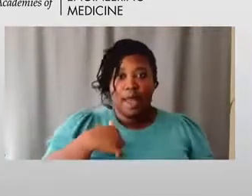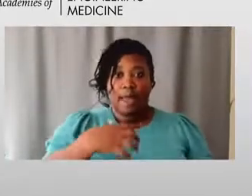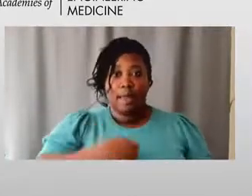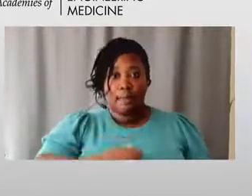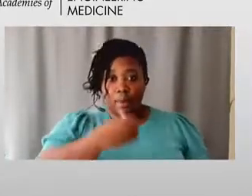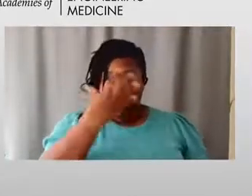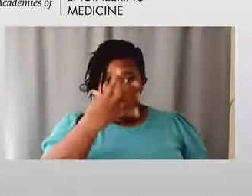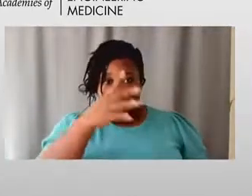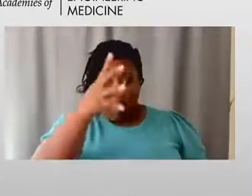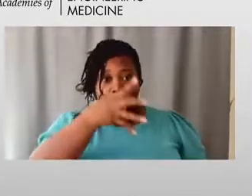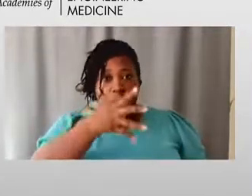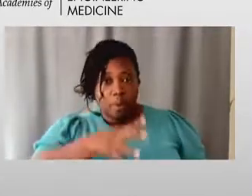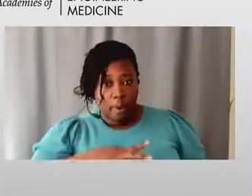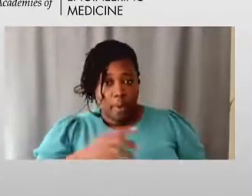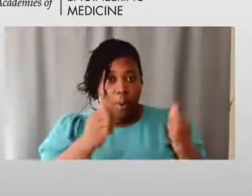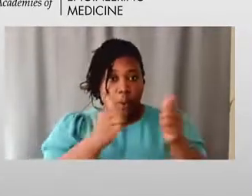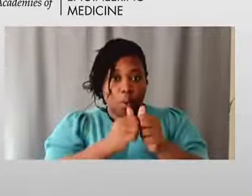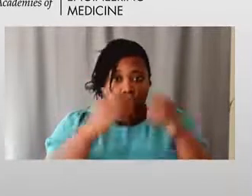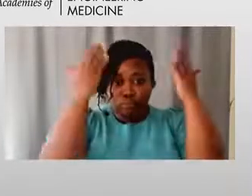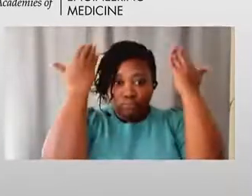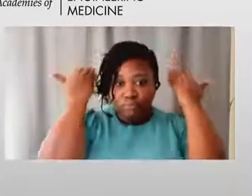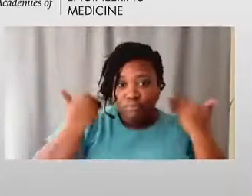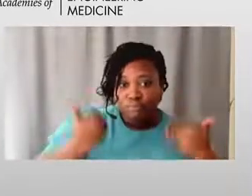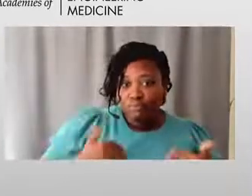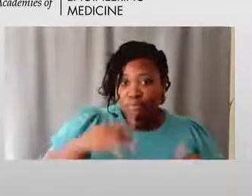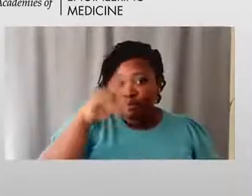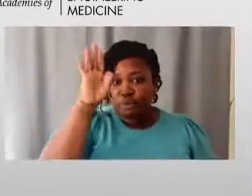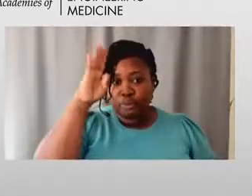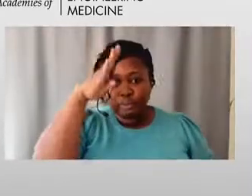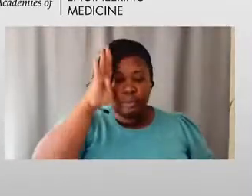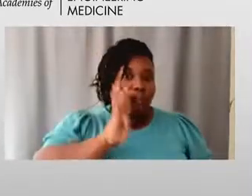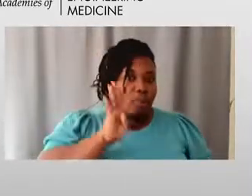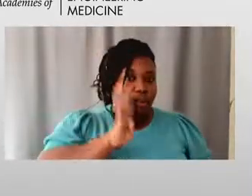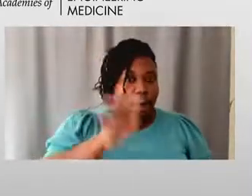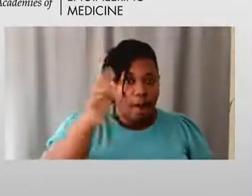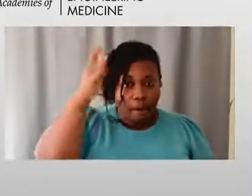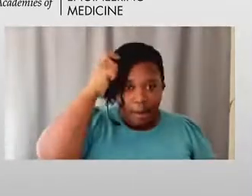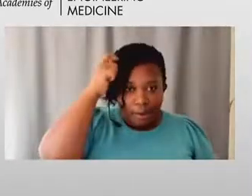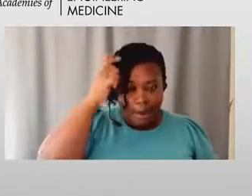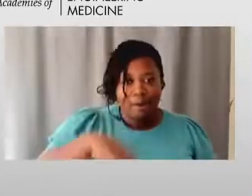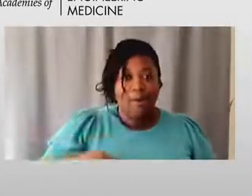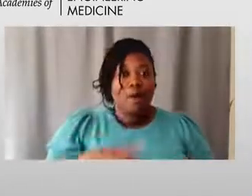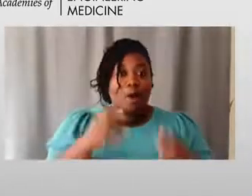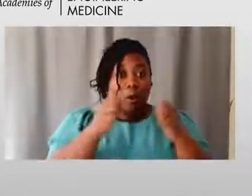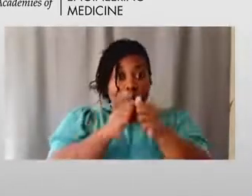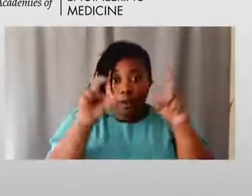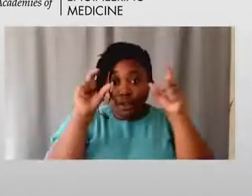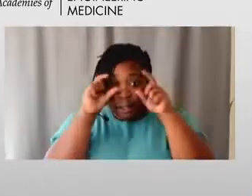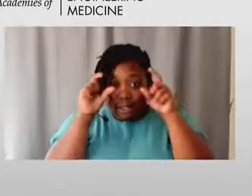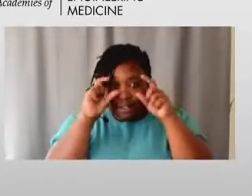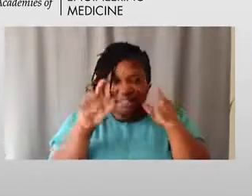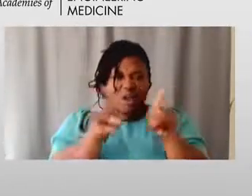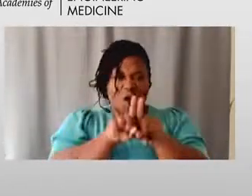with long brown hair and glasses, and I am a wheelchair user as well.